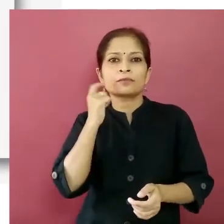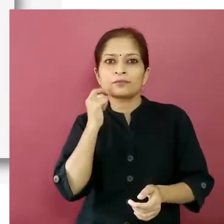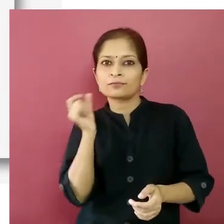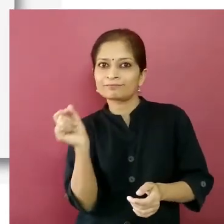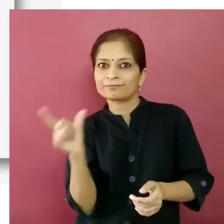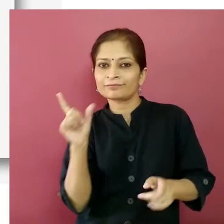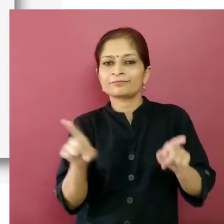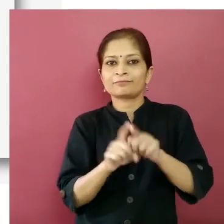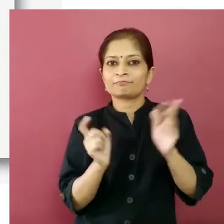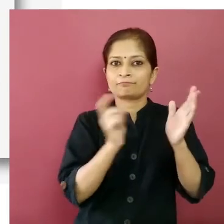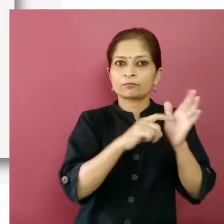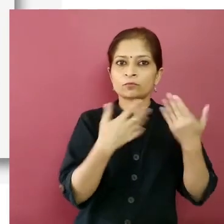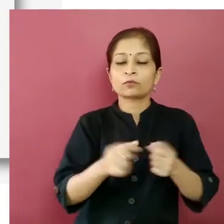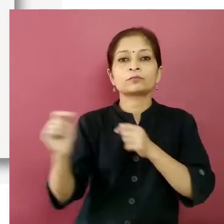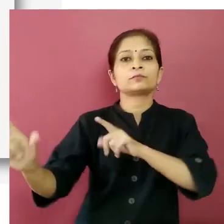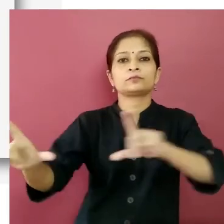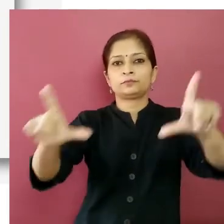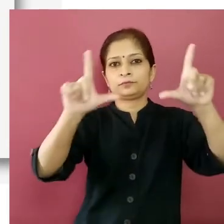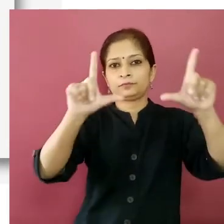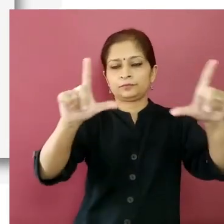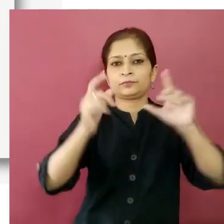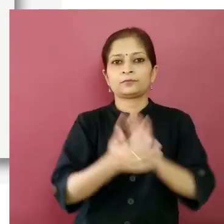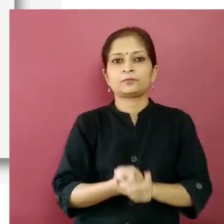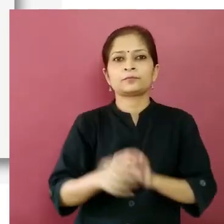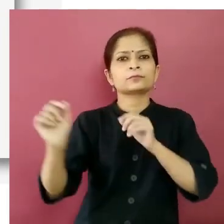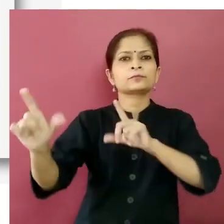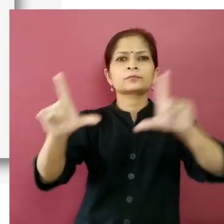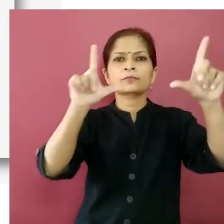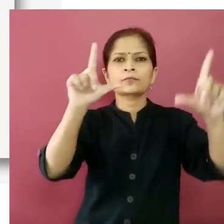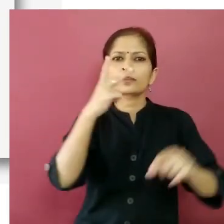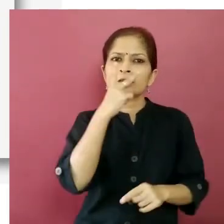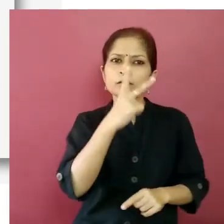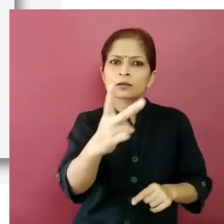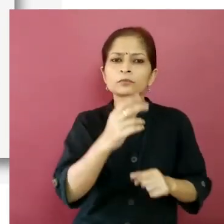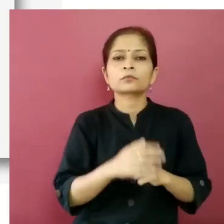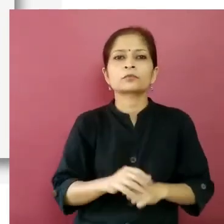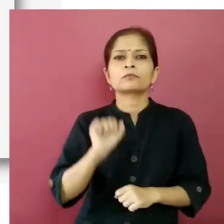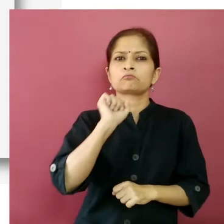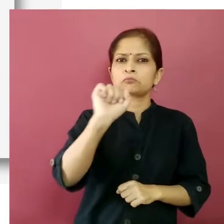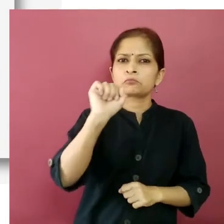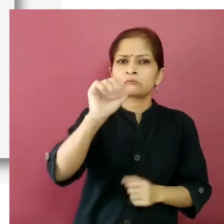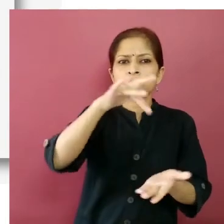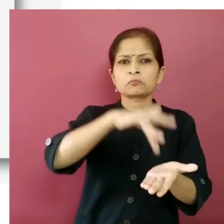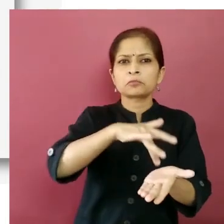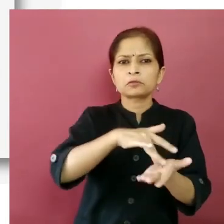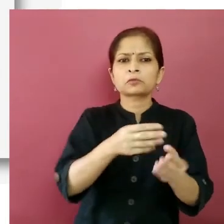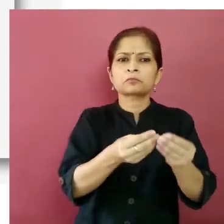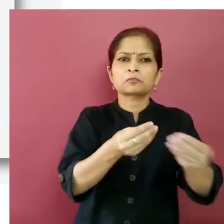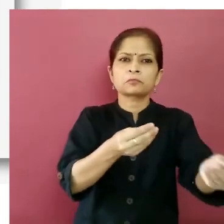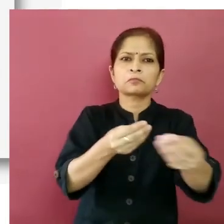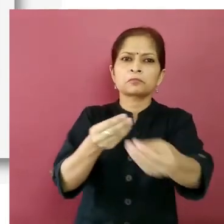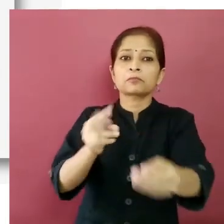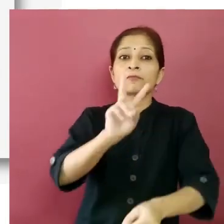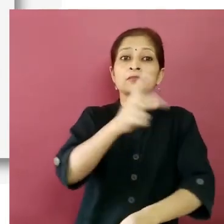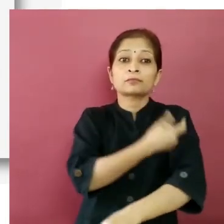for vaccination screen on this screen you can find the nearest vaccination center by entering your area's pin